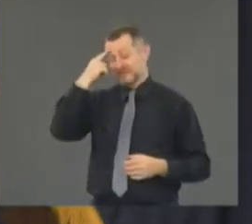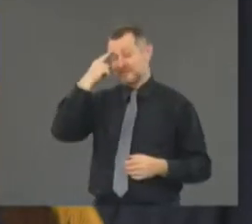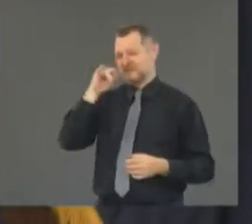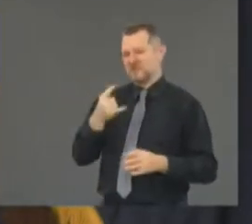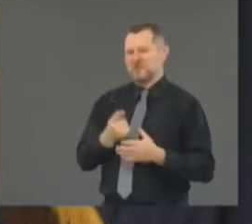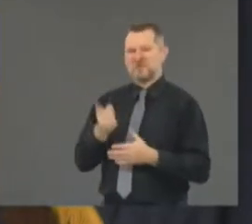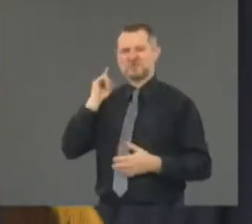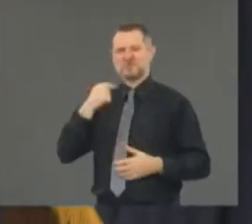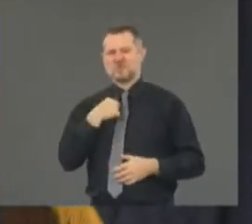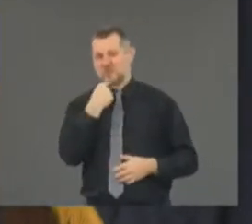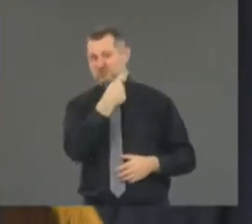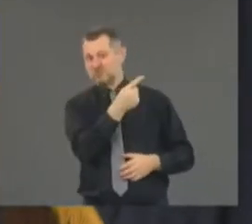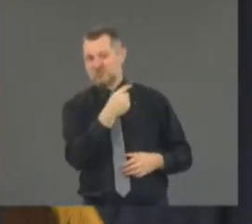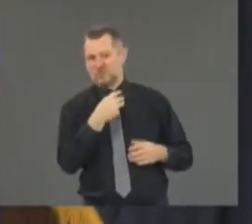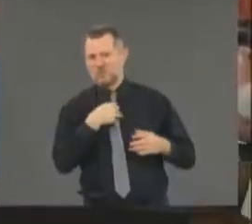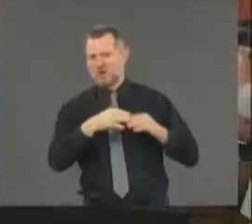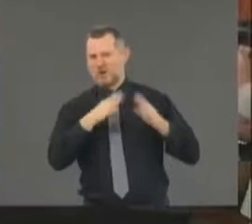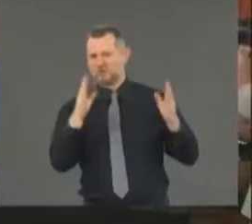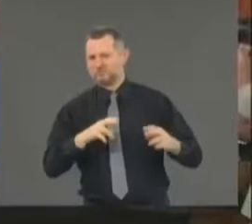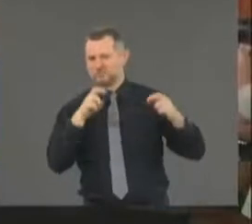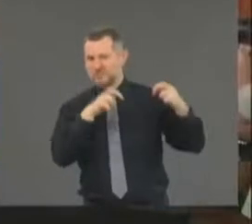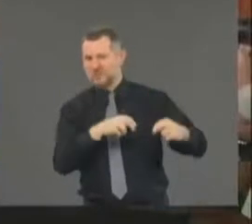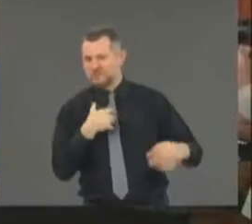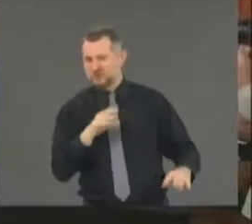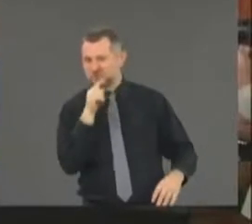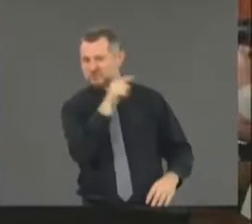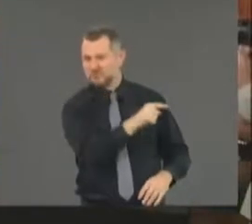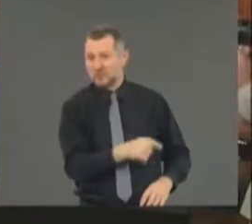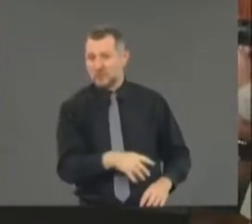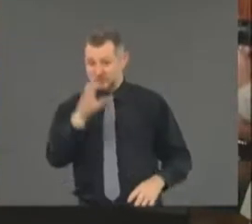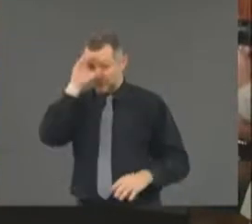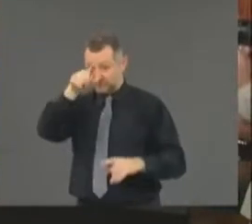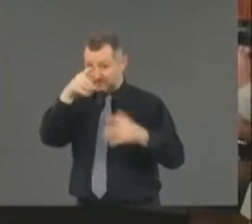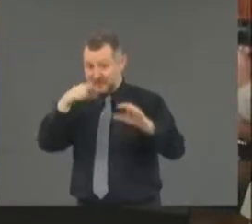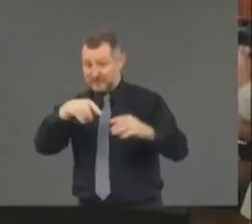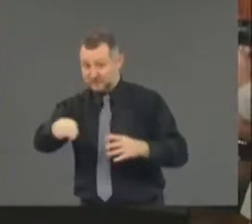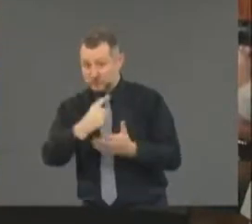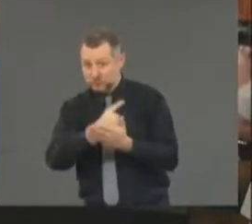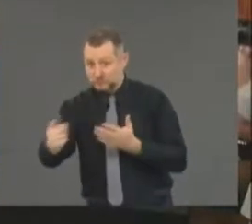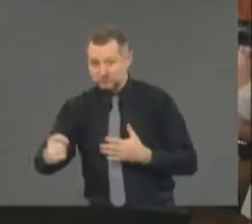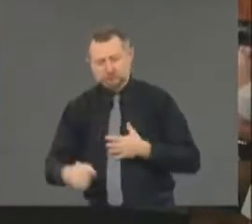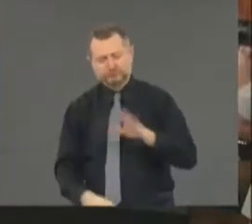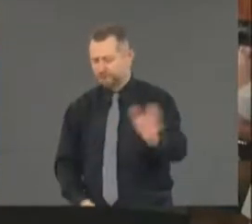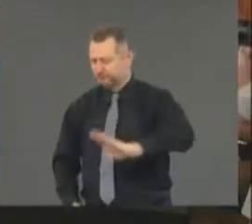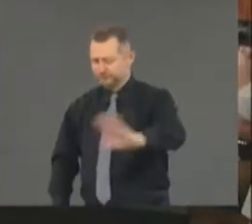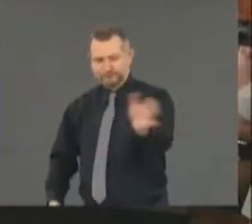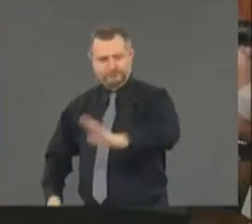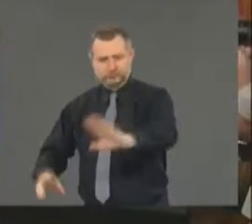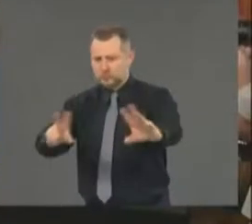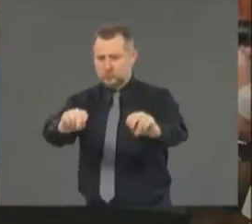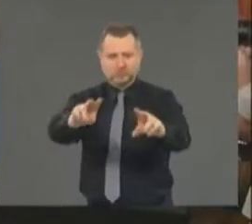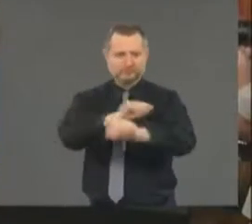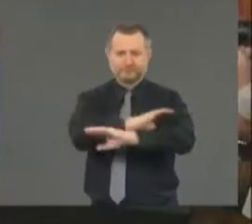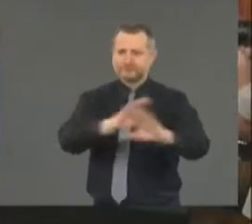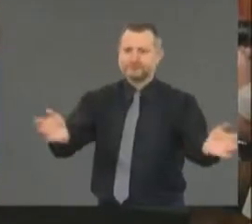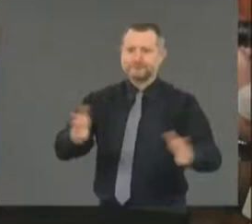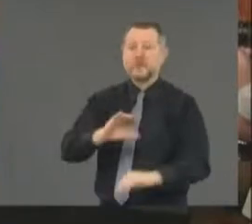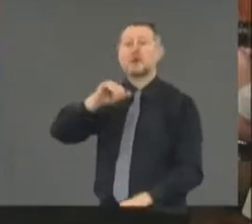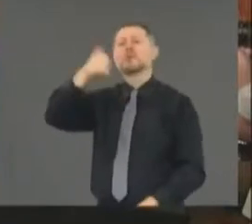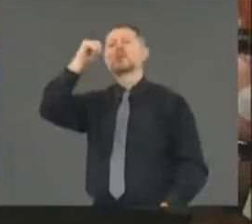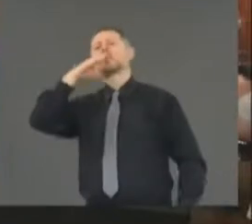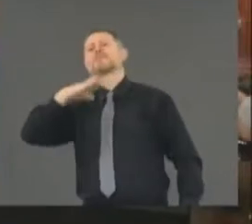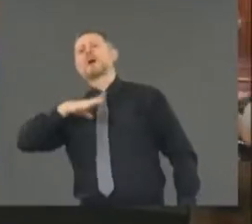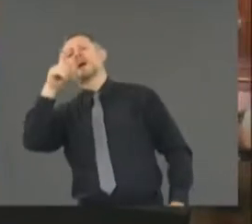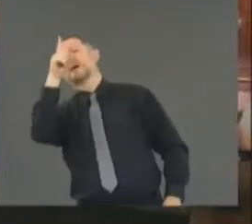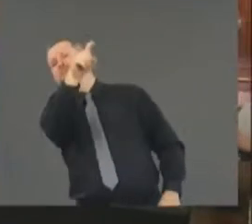a meeting. But have you spoken to him this week at all? Governor, yeah. I'm sorry. After duty troops from Fort Jerome were sent